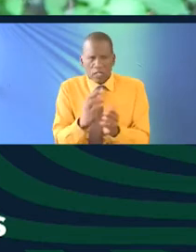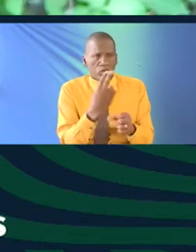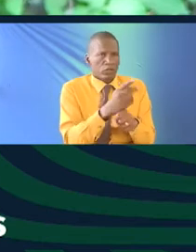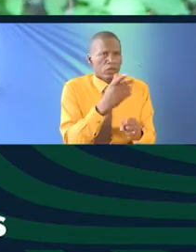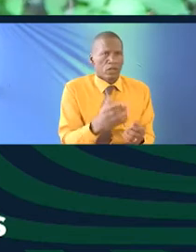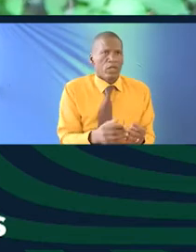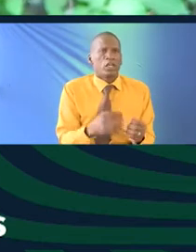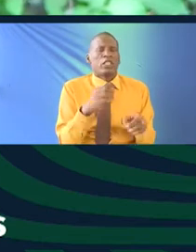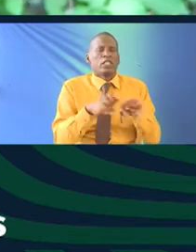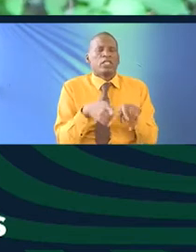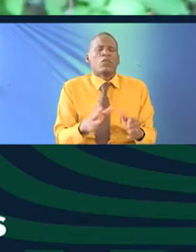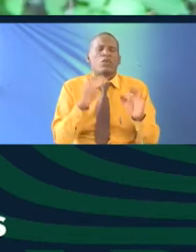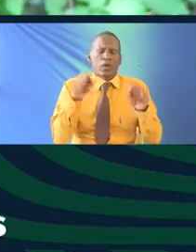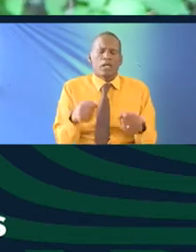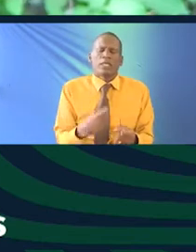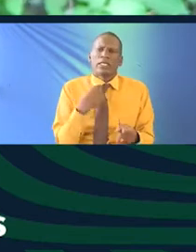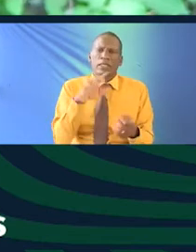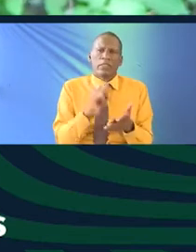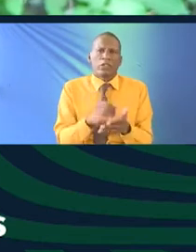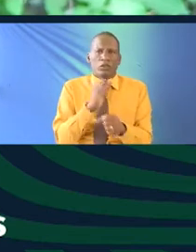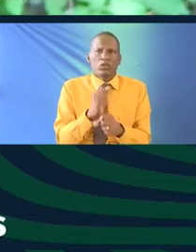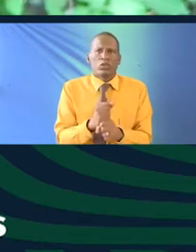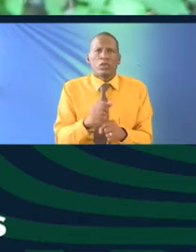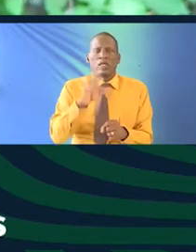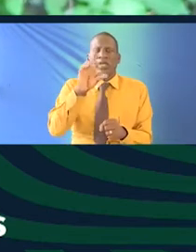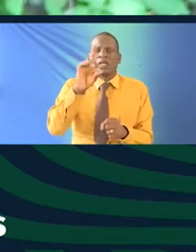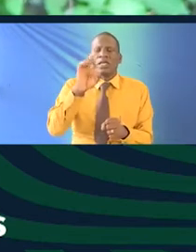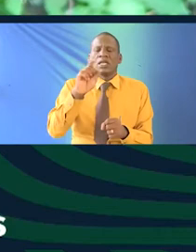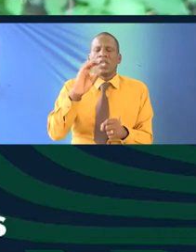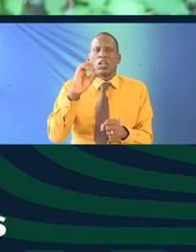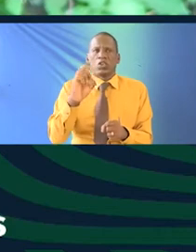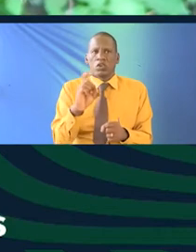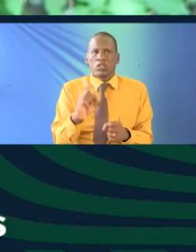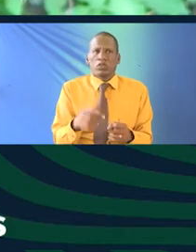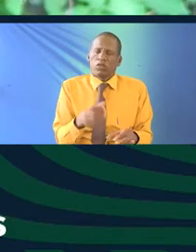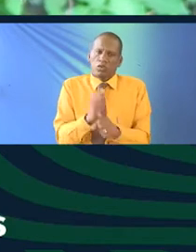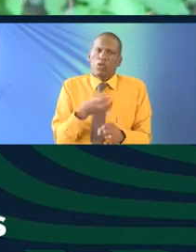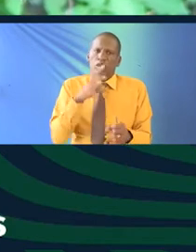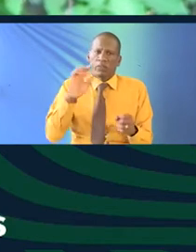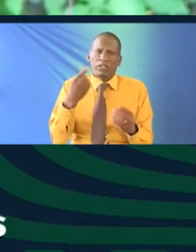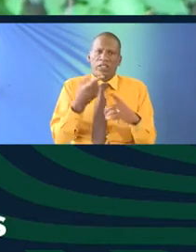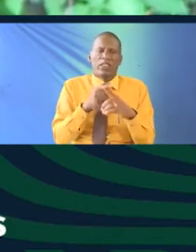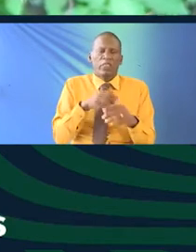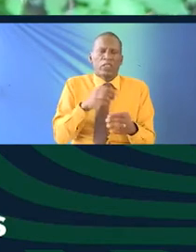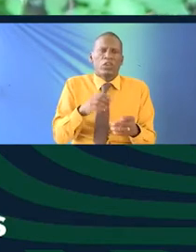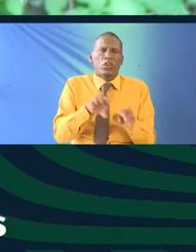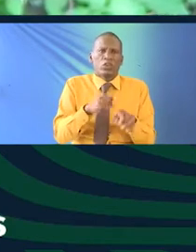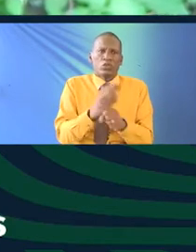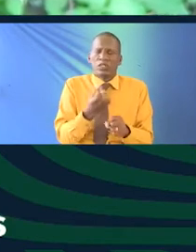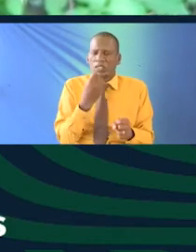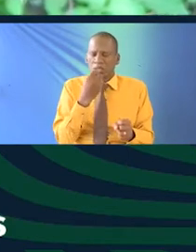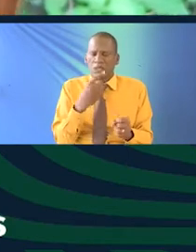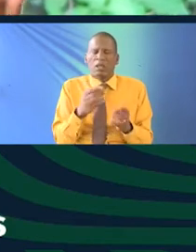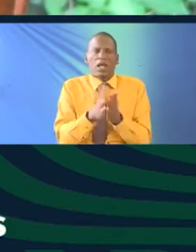using one you know just the same way you can say you're going to do a detox by doing a water fast at the same time you will still take a